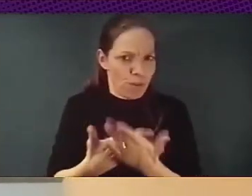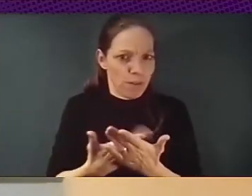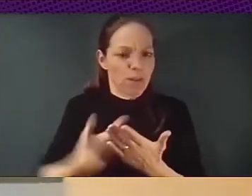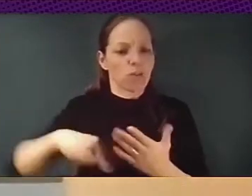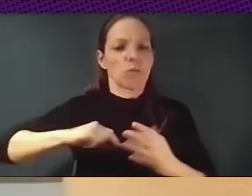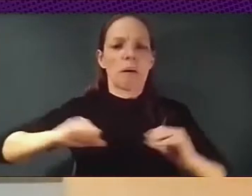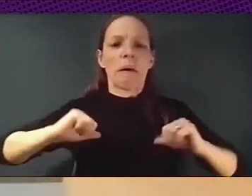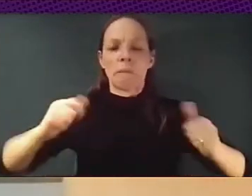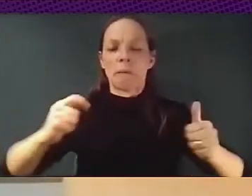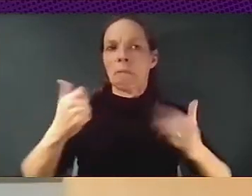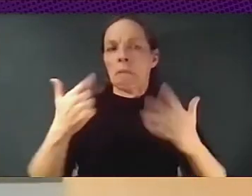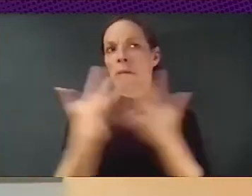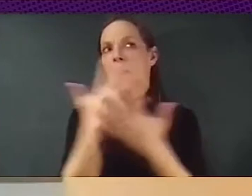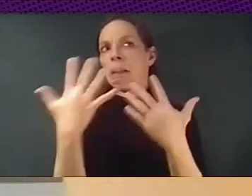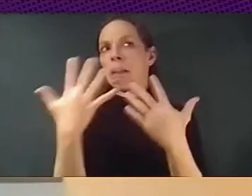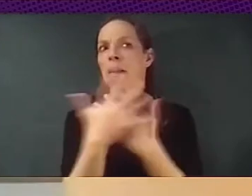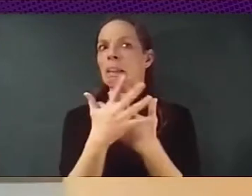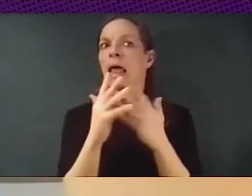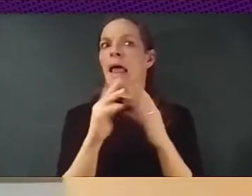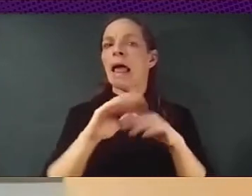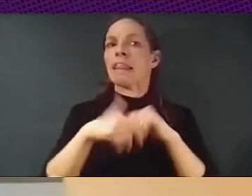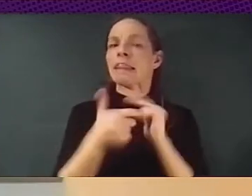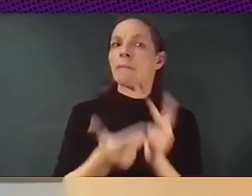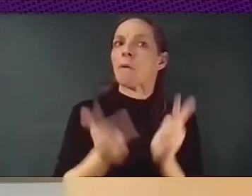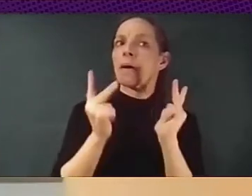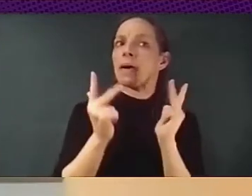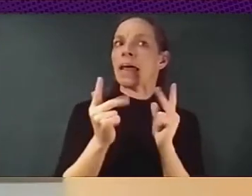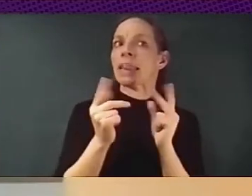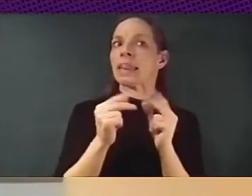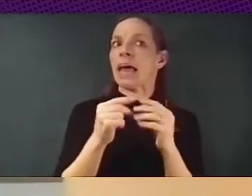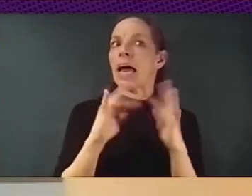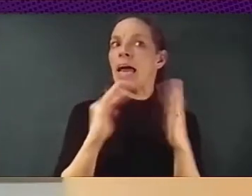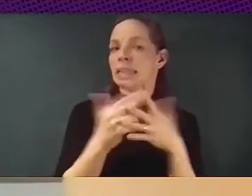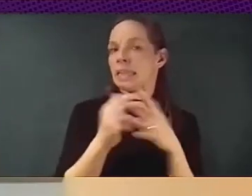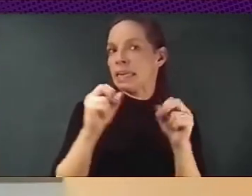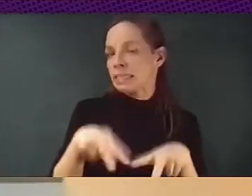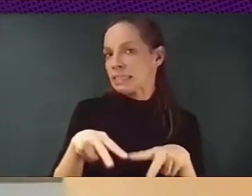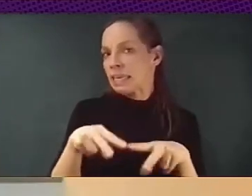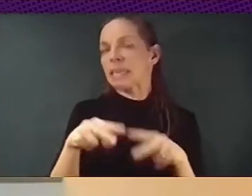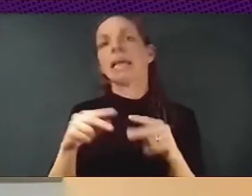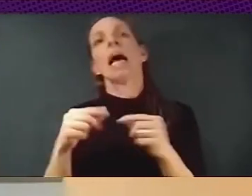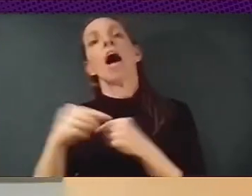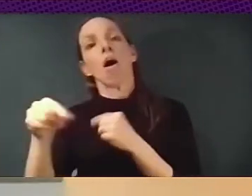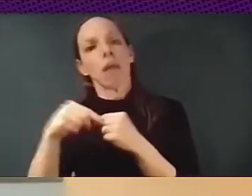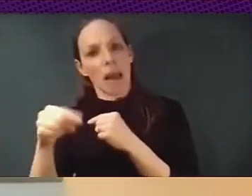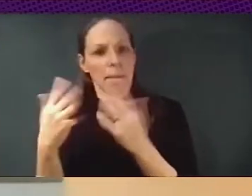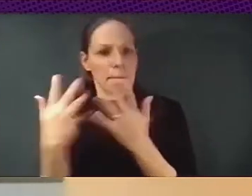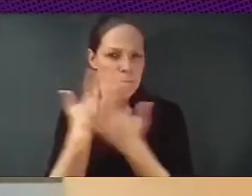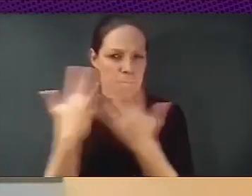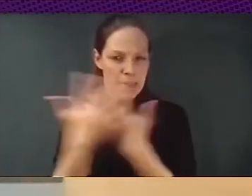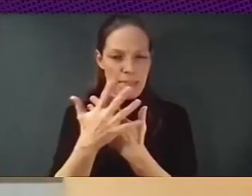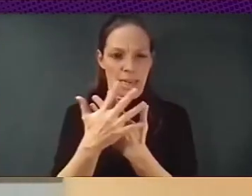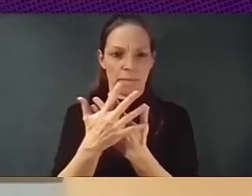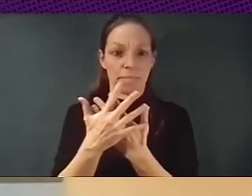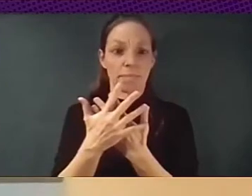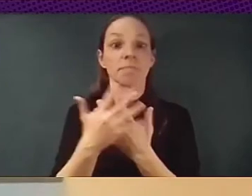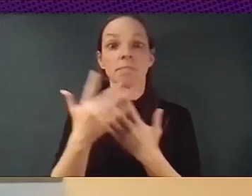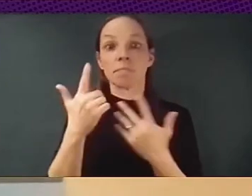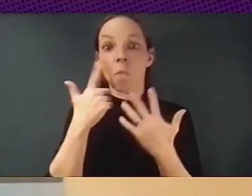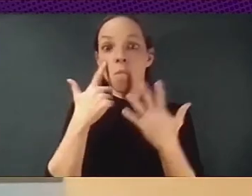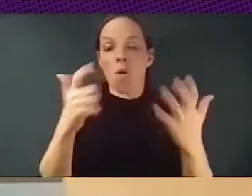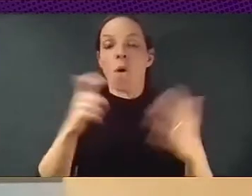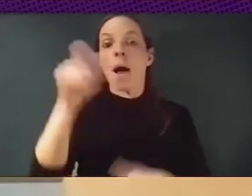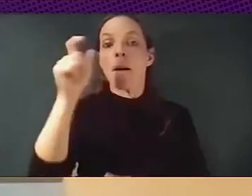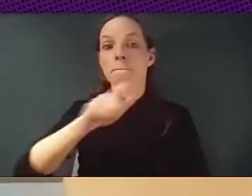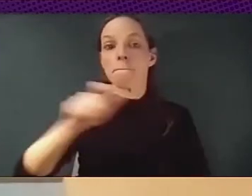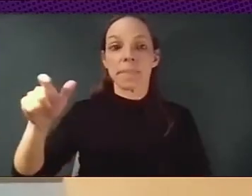I mean, overall, we track that it's more than 500,000 citizens of Barcelona participated in